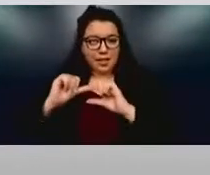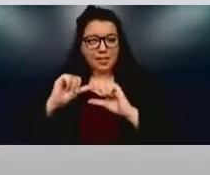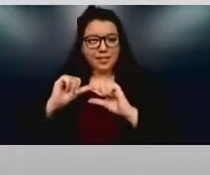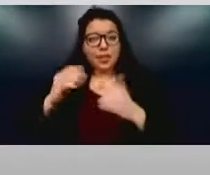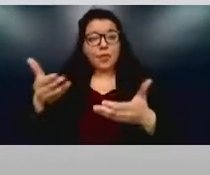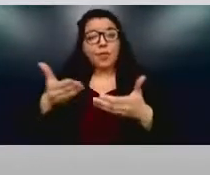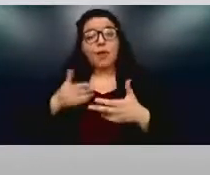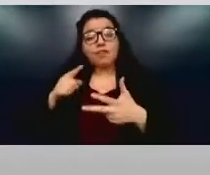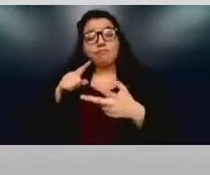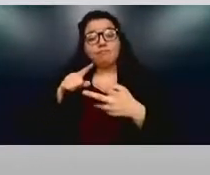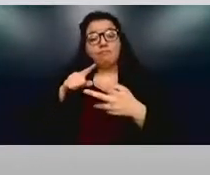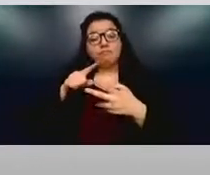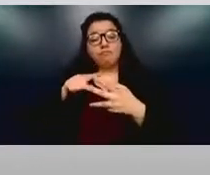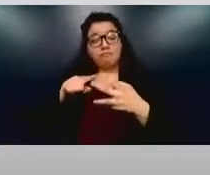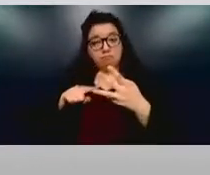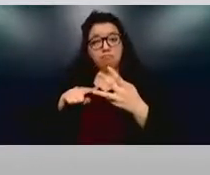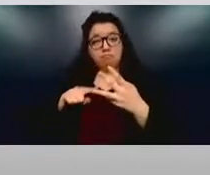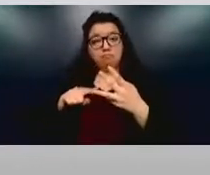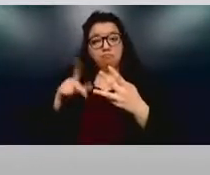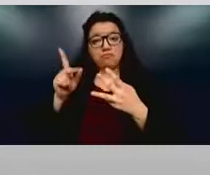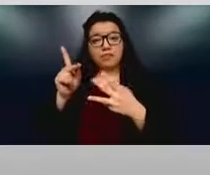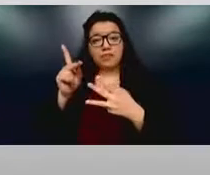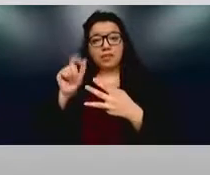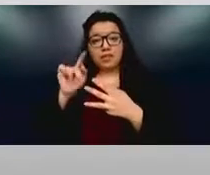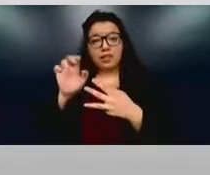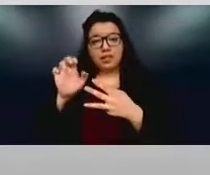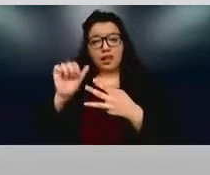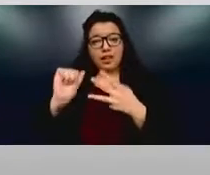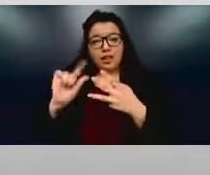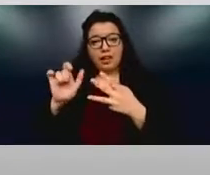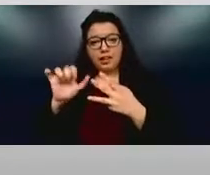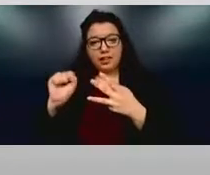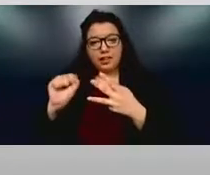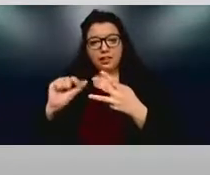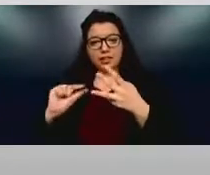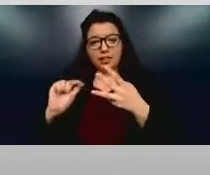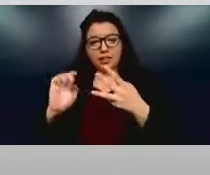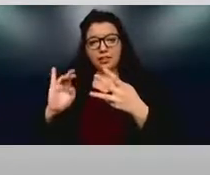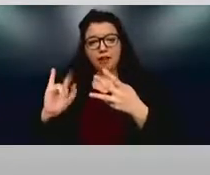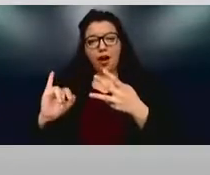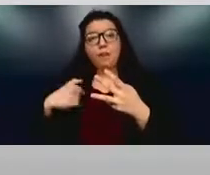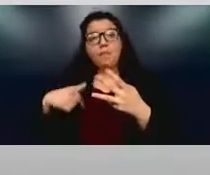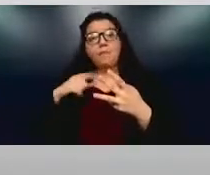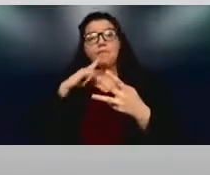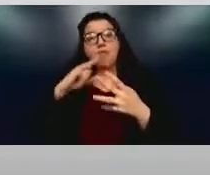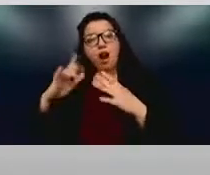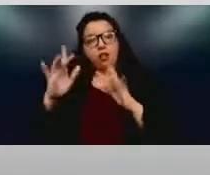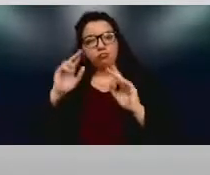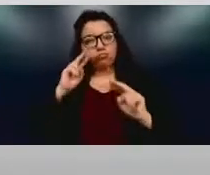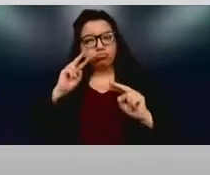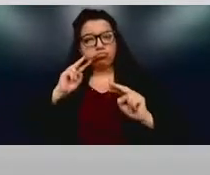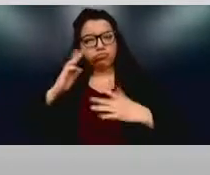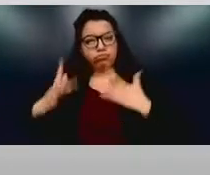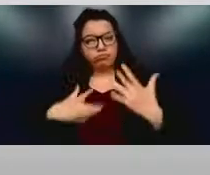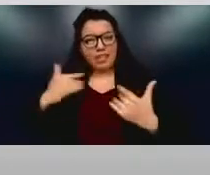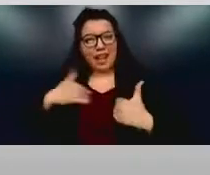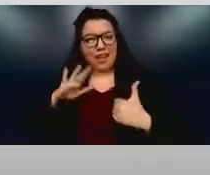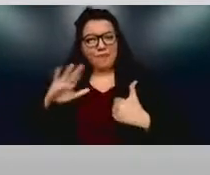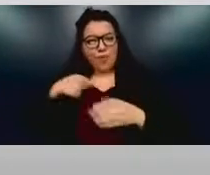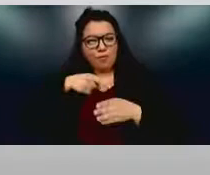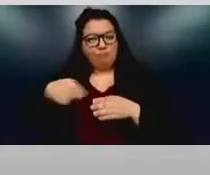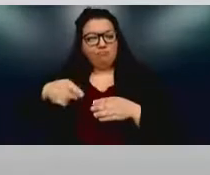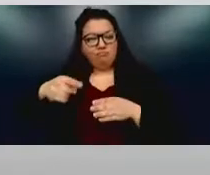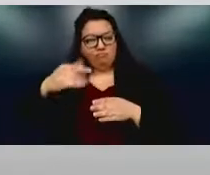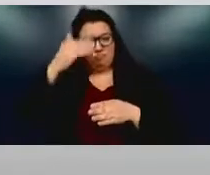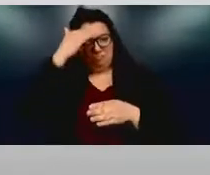Gabi. We're so glad to have your expertise here today. And we're going to start with some